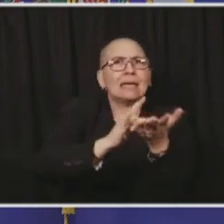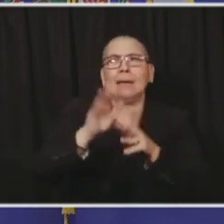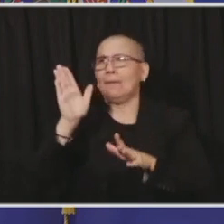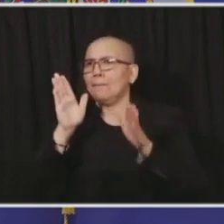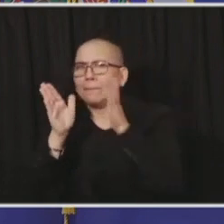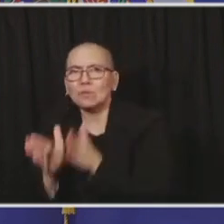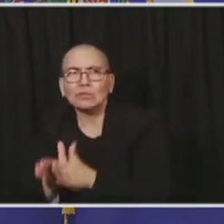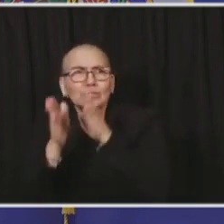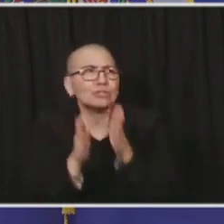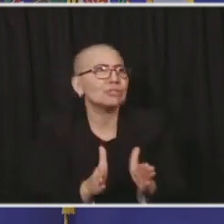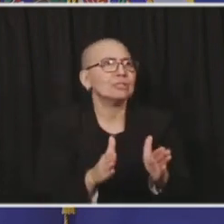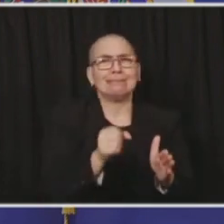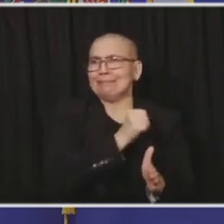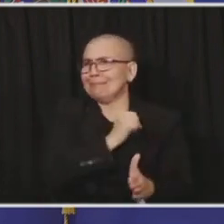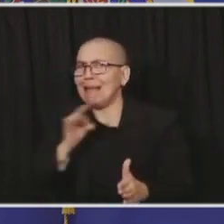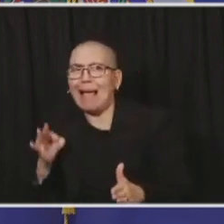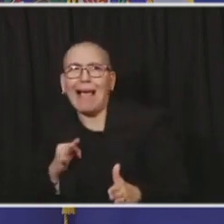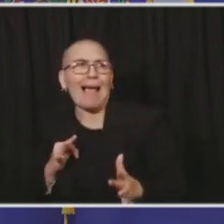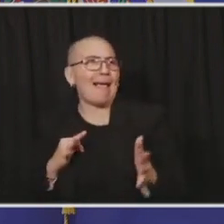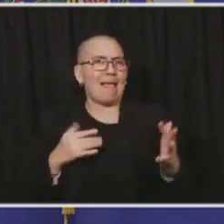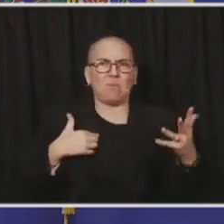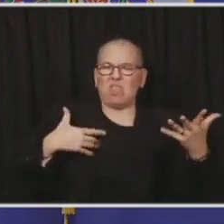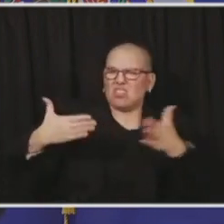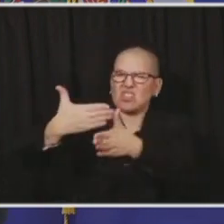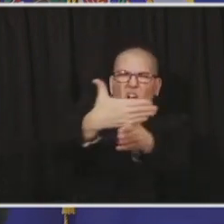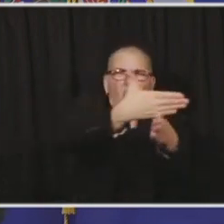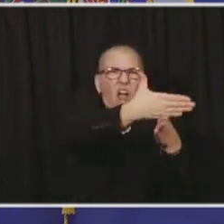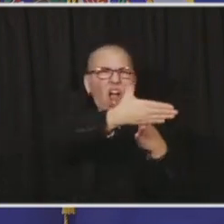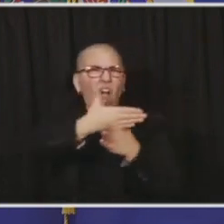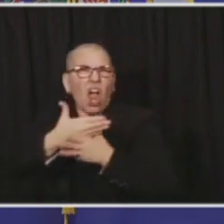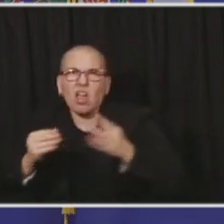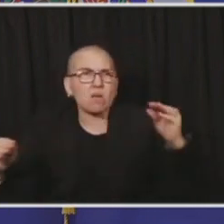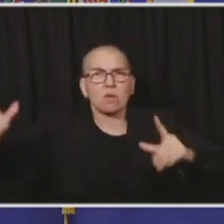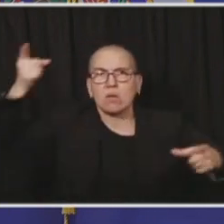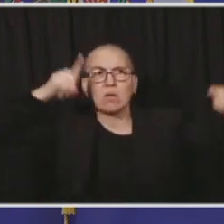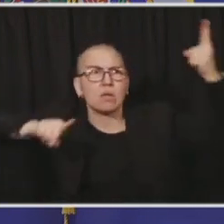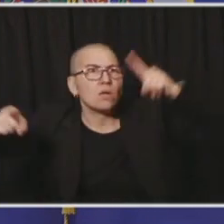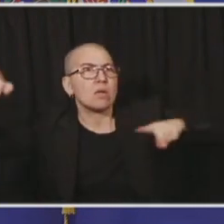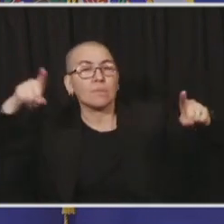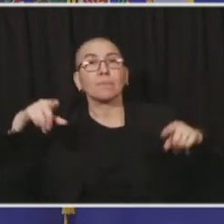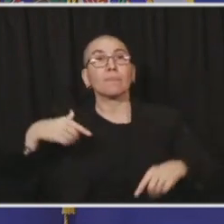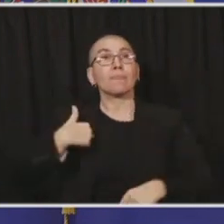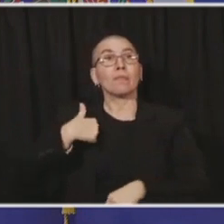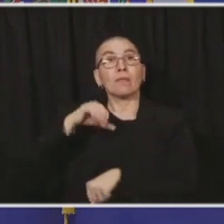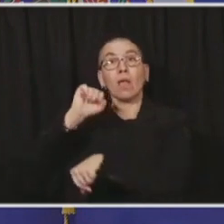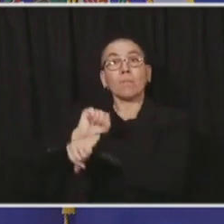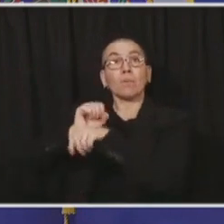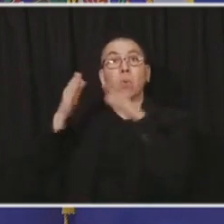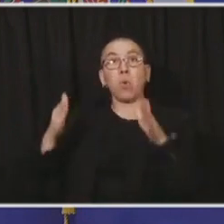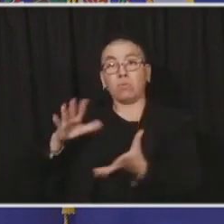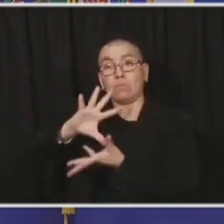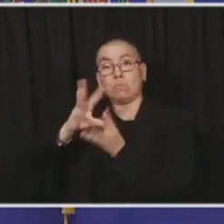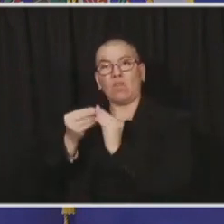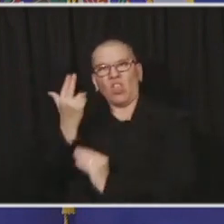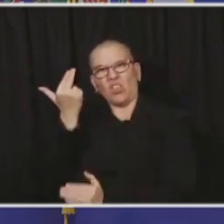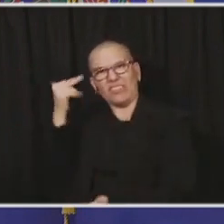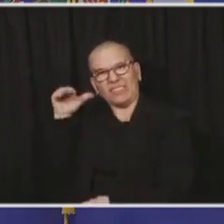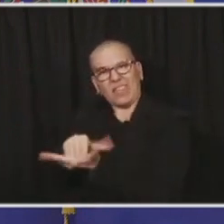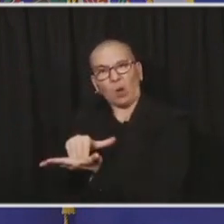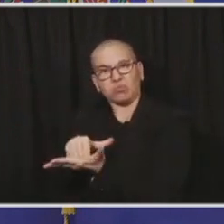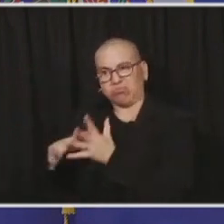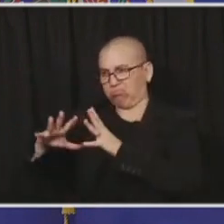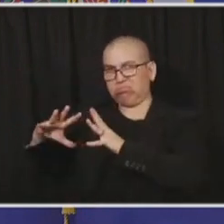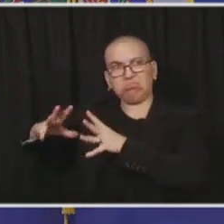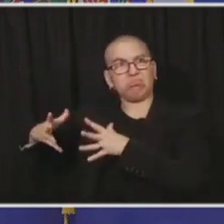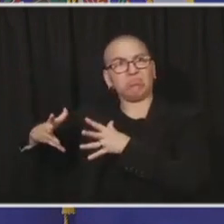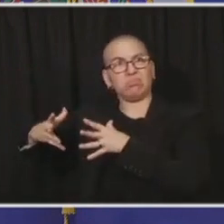Minnesota. Our 13,000 employees have had a common purpose the last nine months. How do we